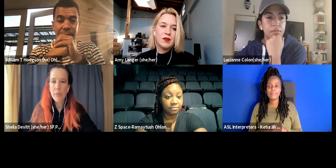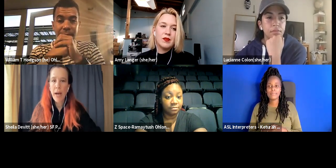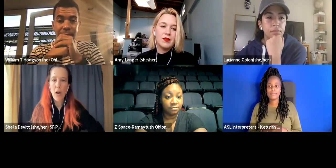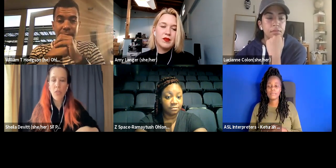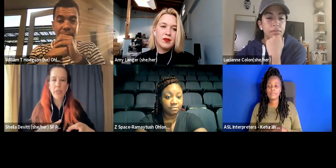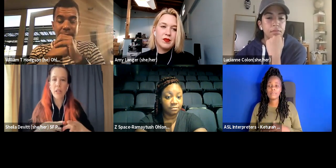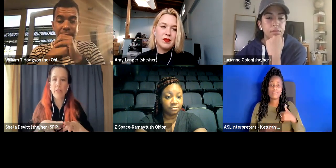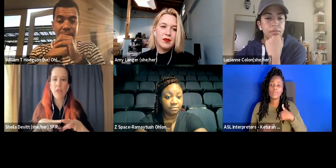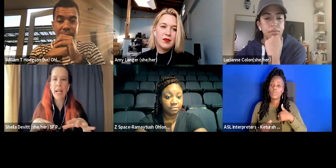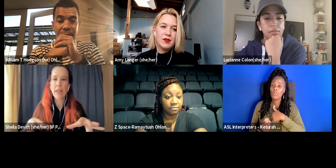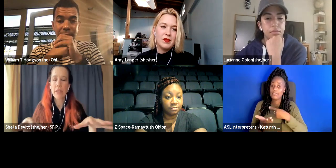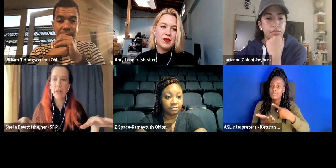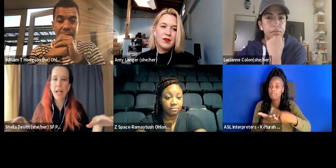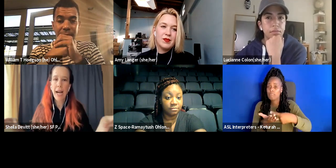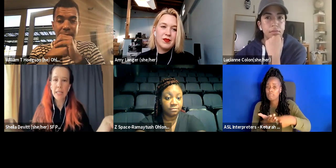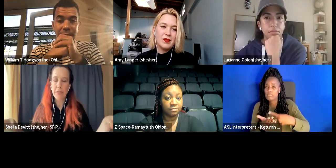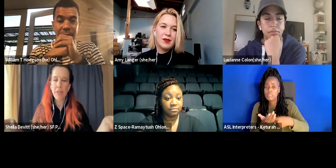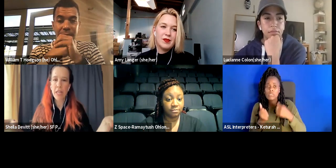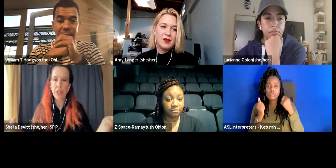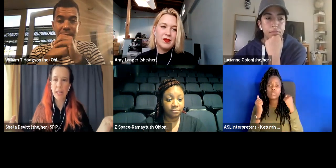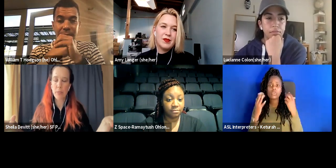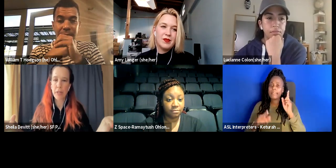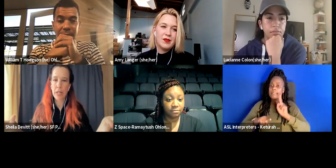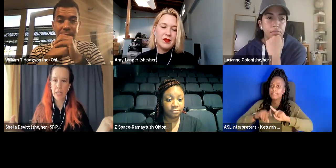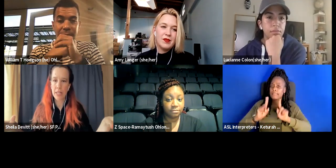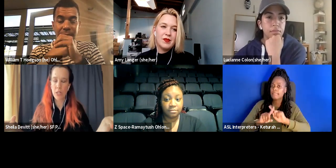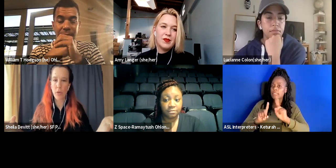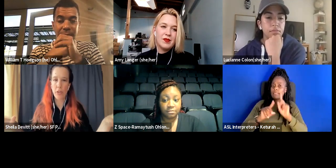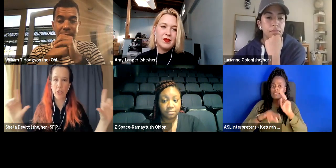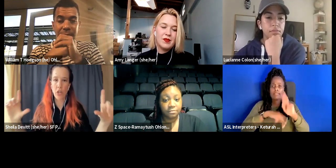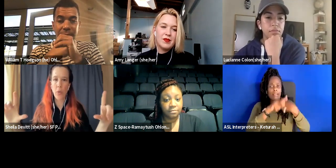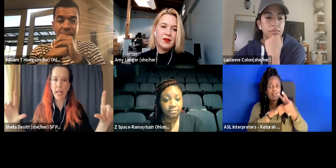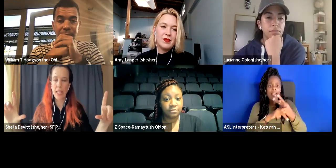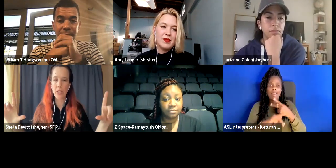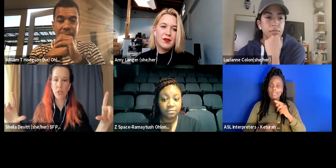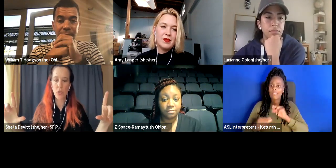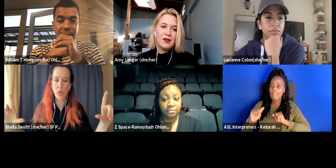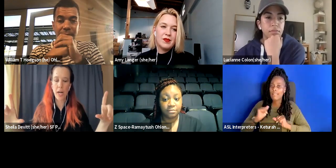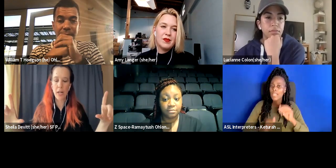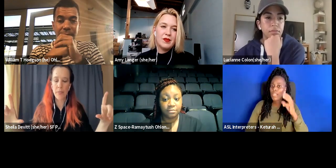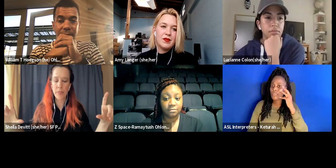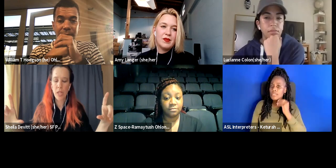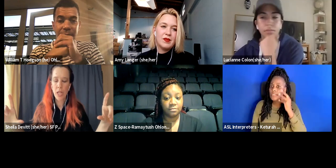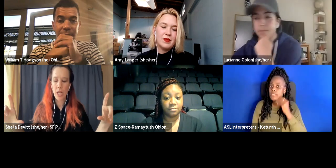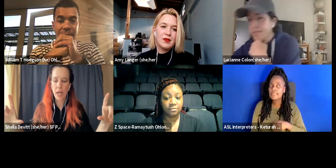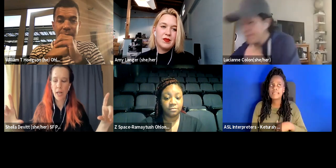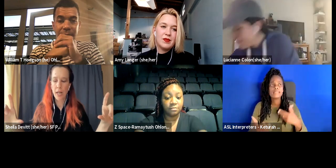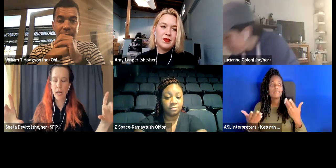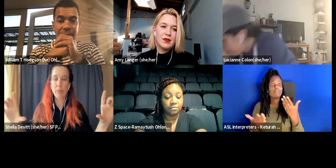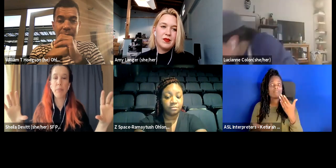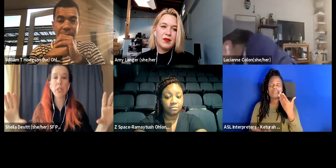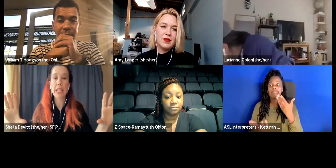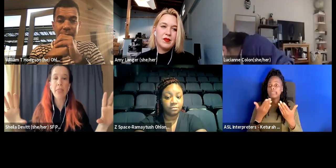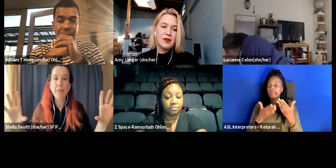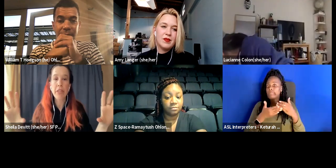we've talked about the variety of different kinds of theater experiences whether you're going into um uh